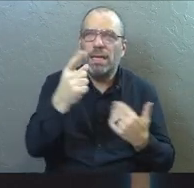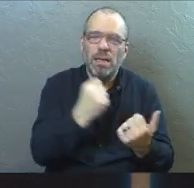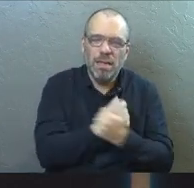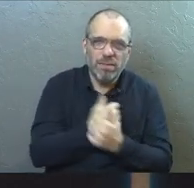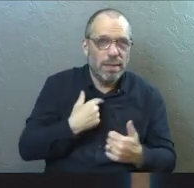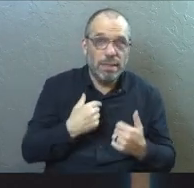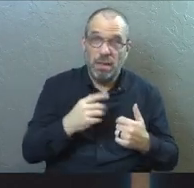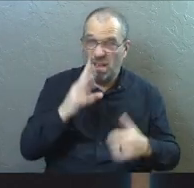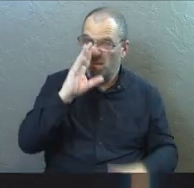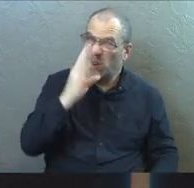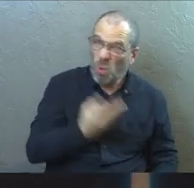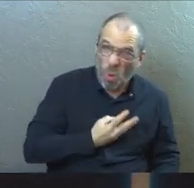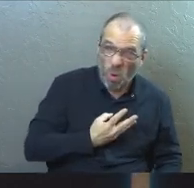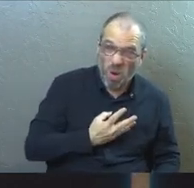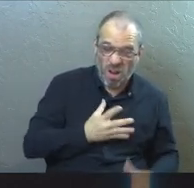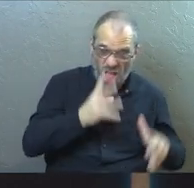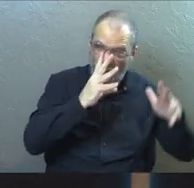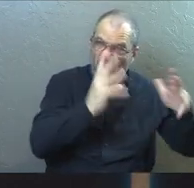He's never abandoned me.